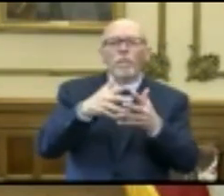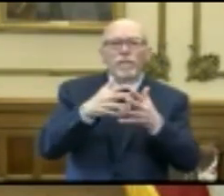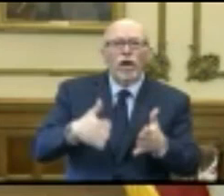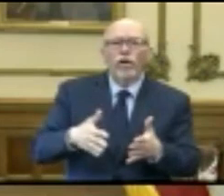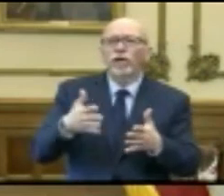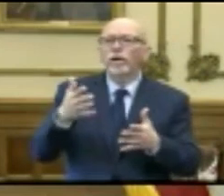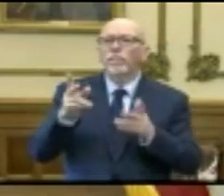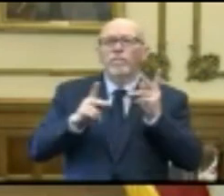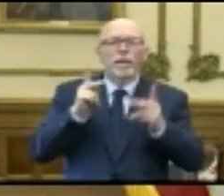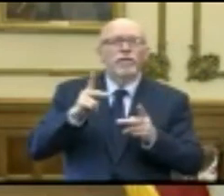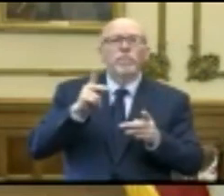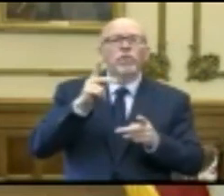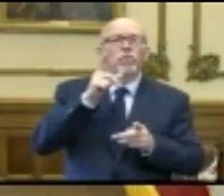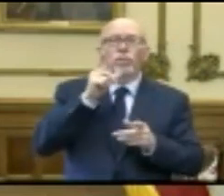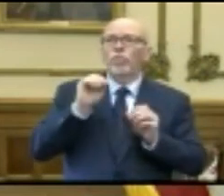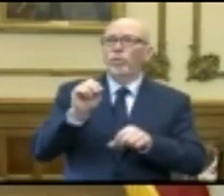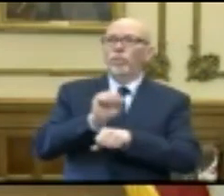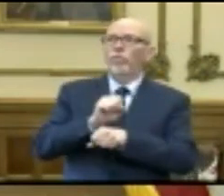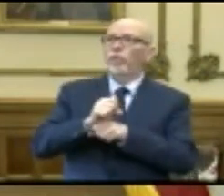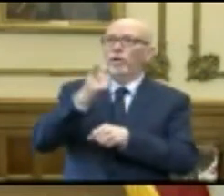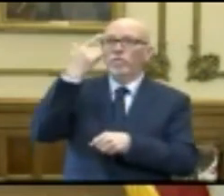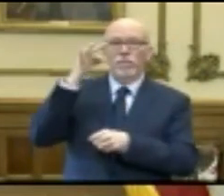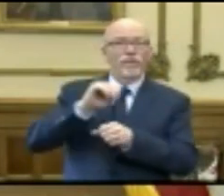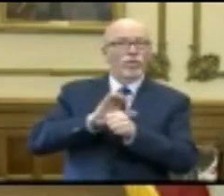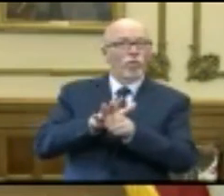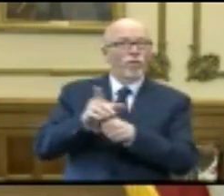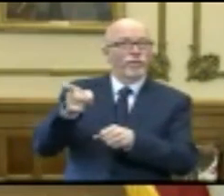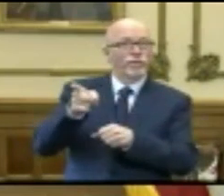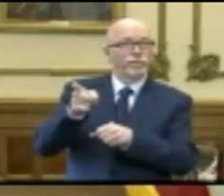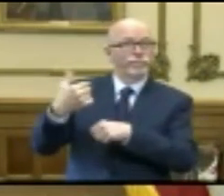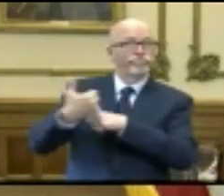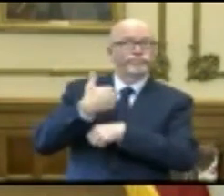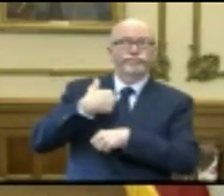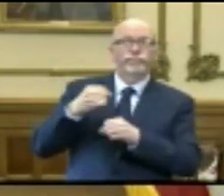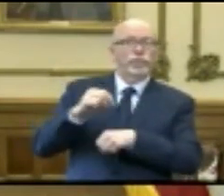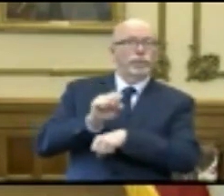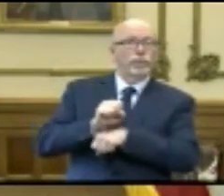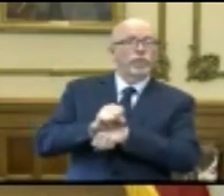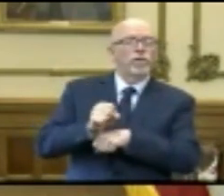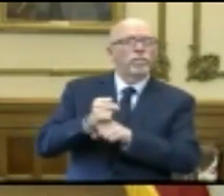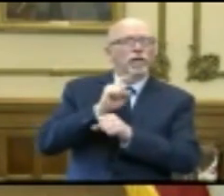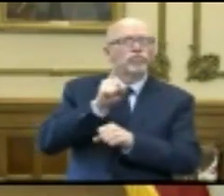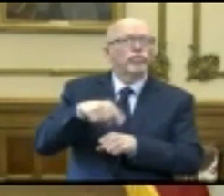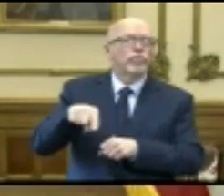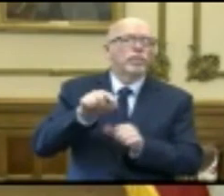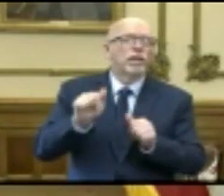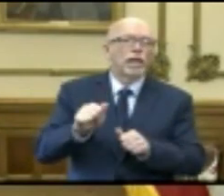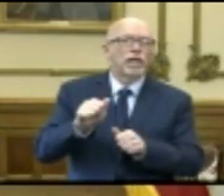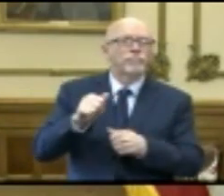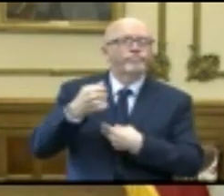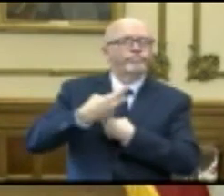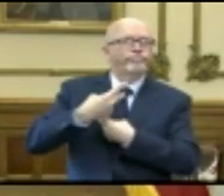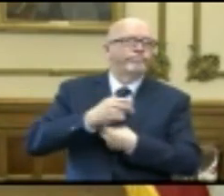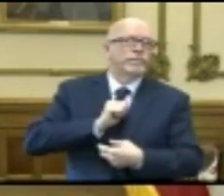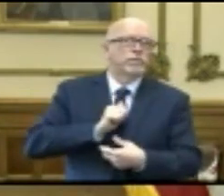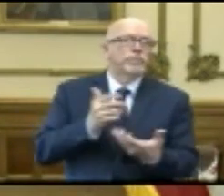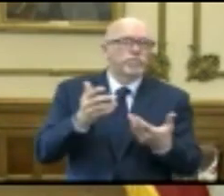find themselves out of work on account of the COVID-19 situation are able to care for themselves.